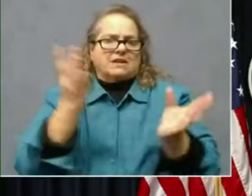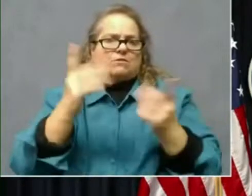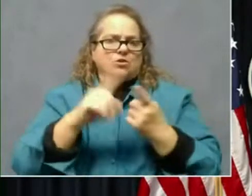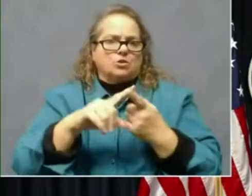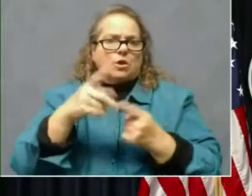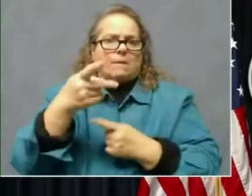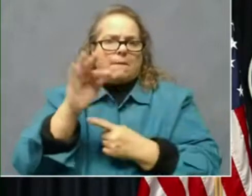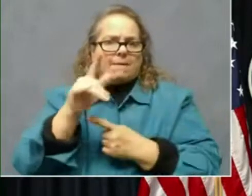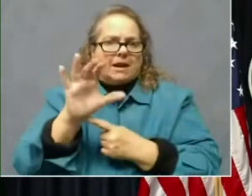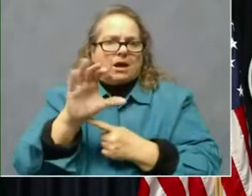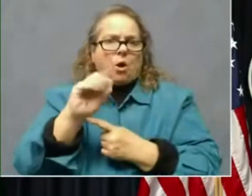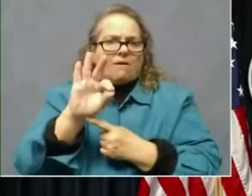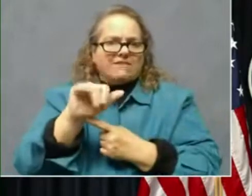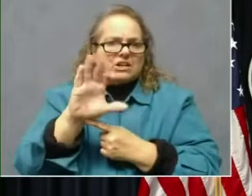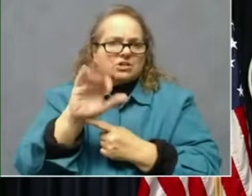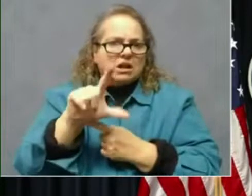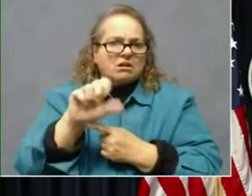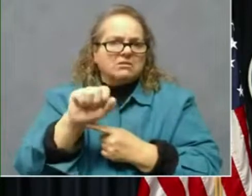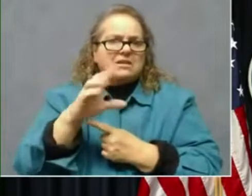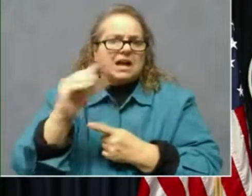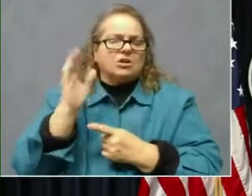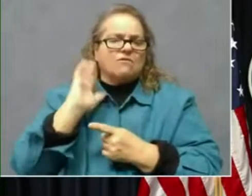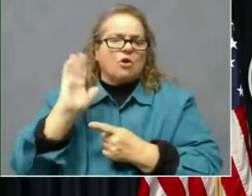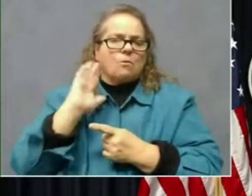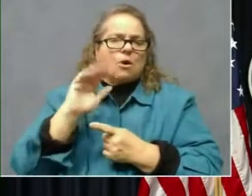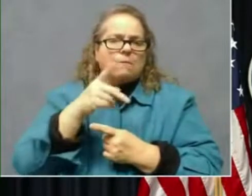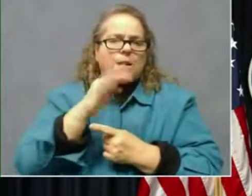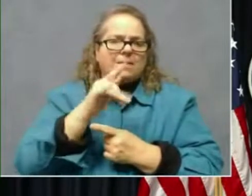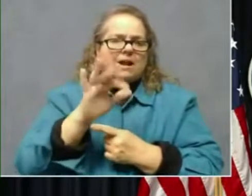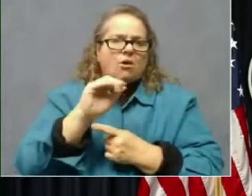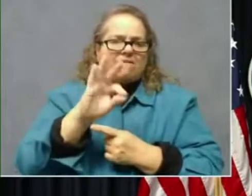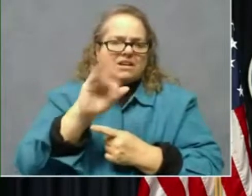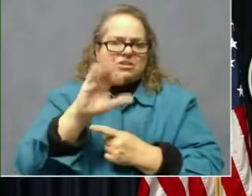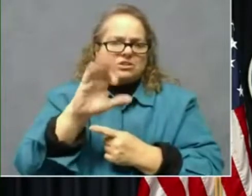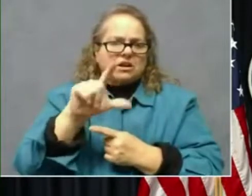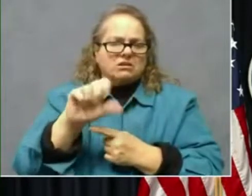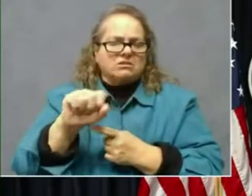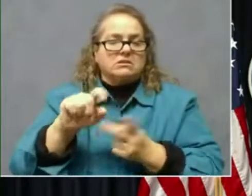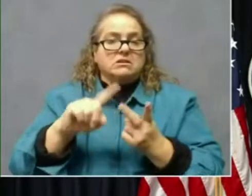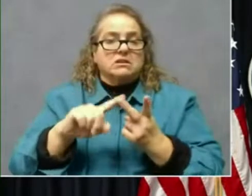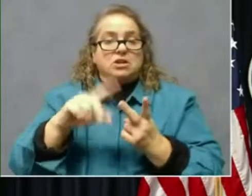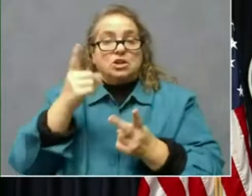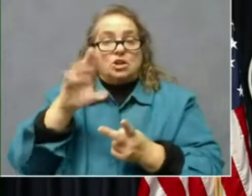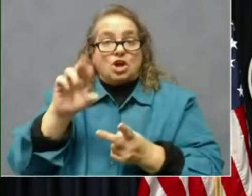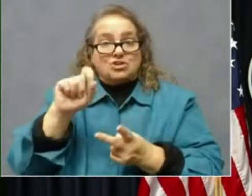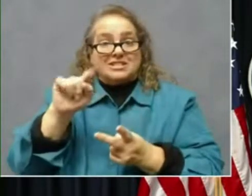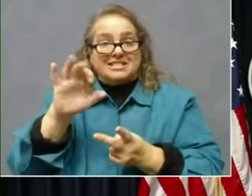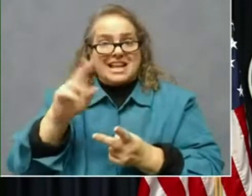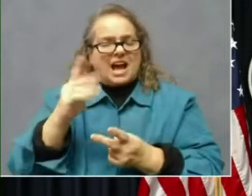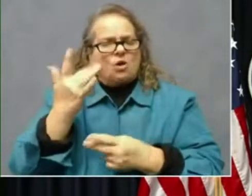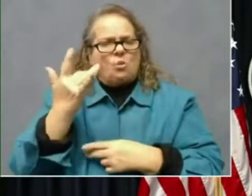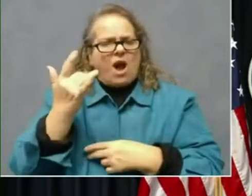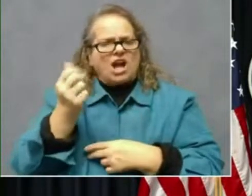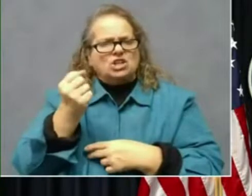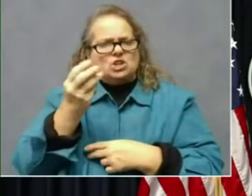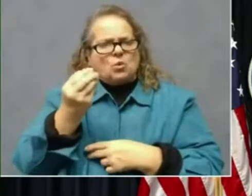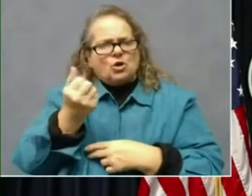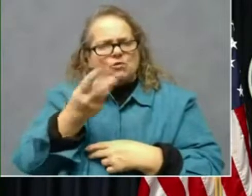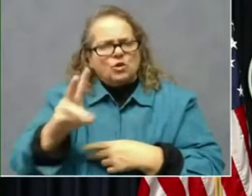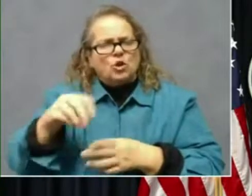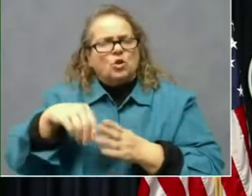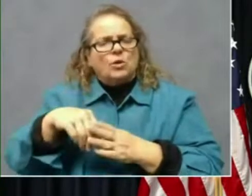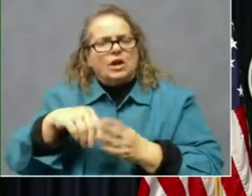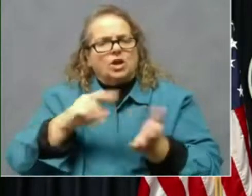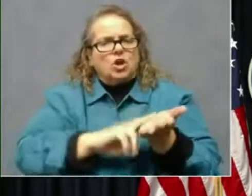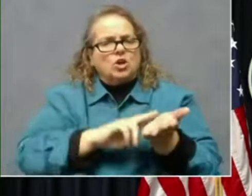and former public officials? For Dr. Stack, why have there been so few vaccinations in long-term care facilities and what